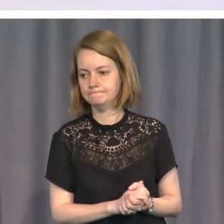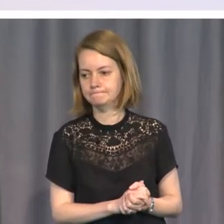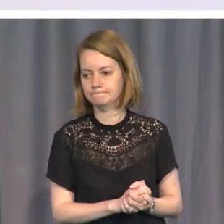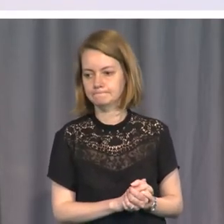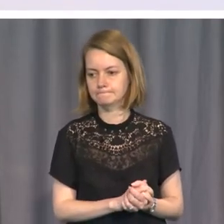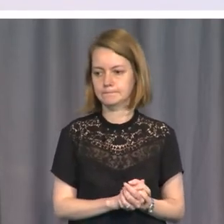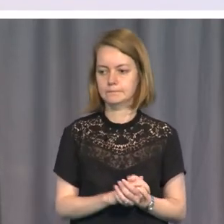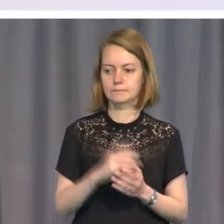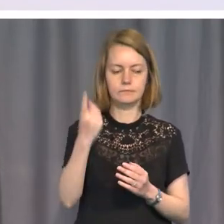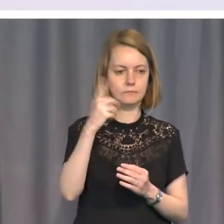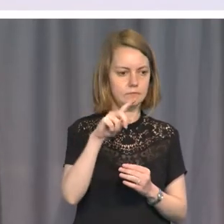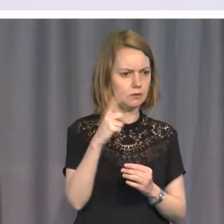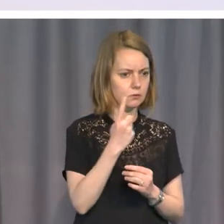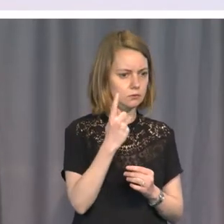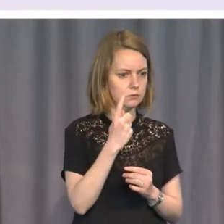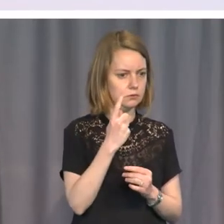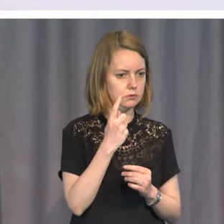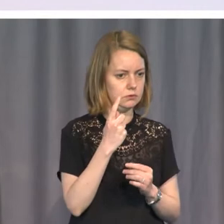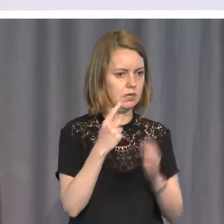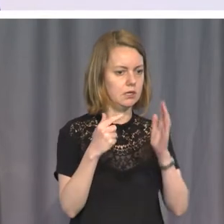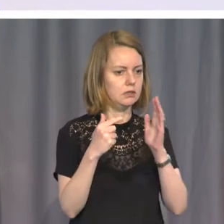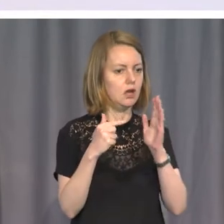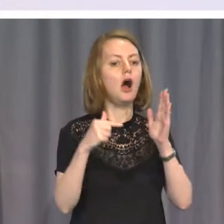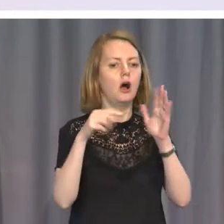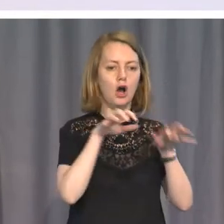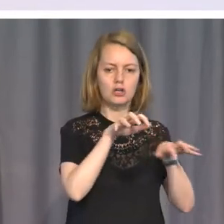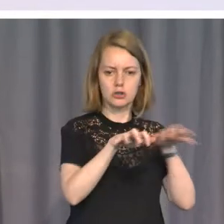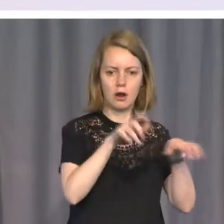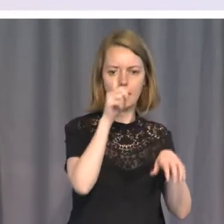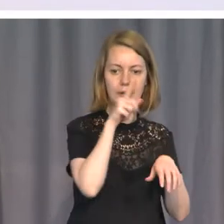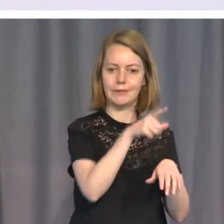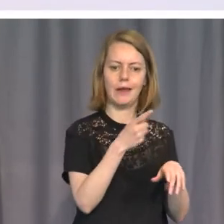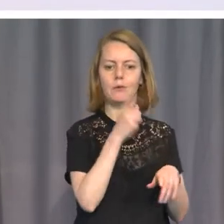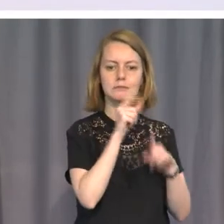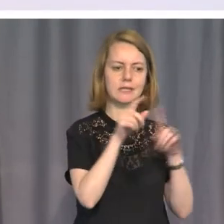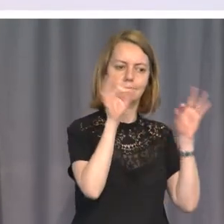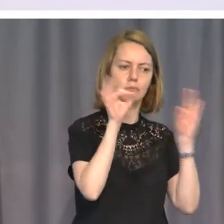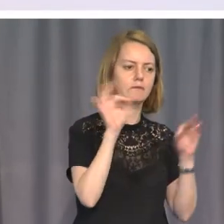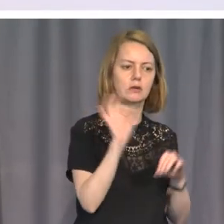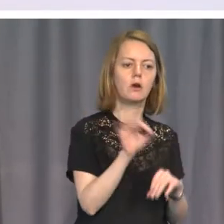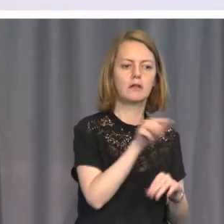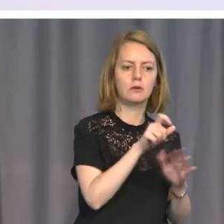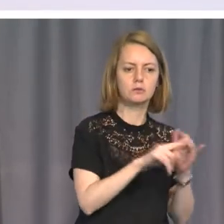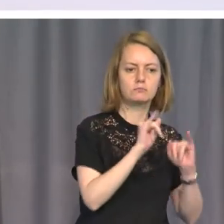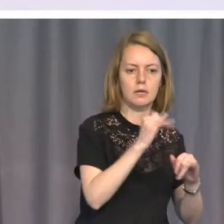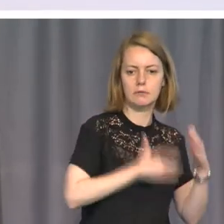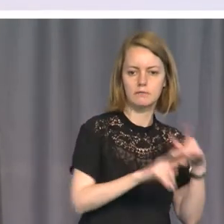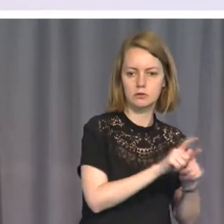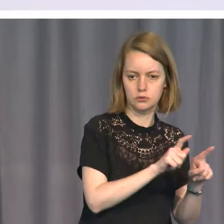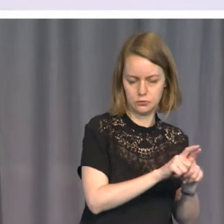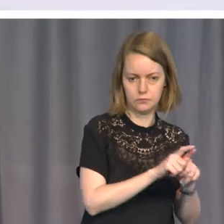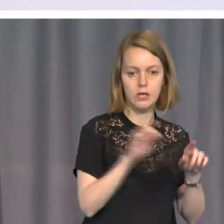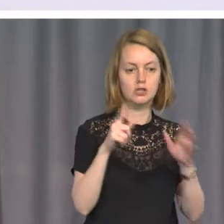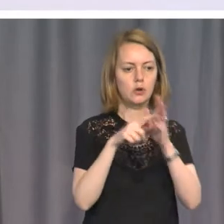of holding their own civilians hostage. After a report as condemnatory as this, the Security